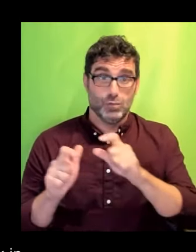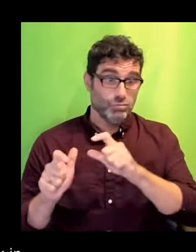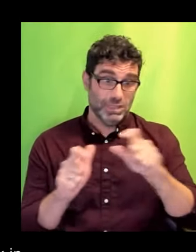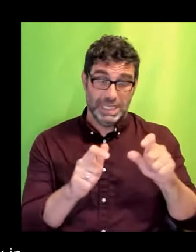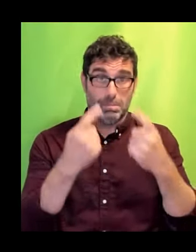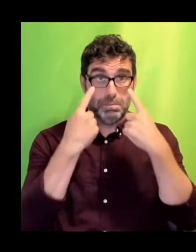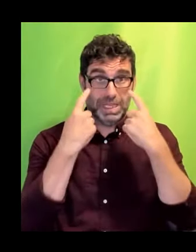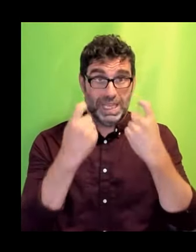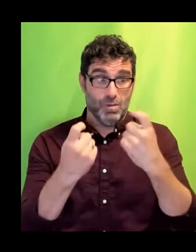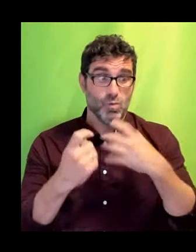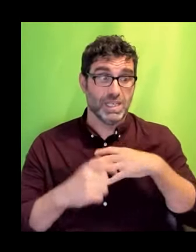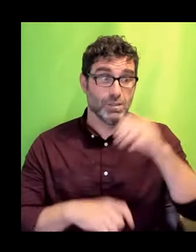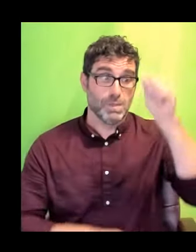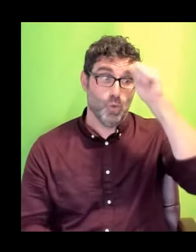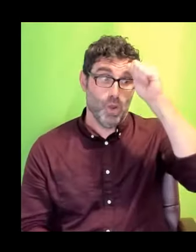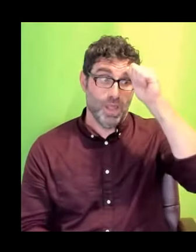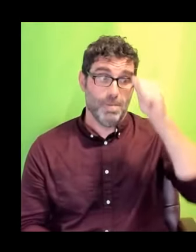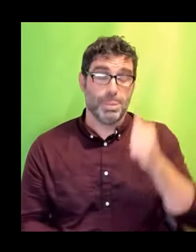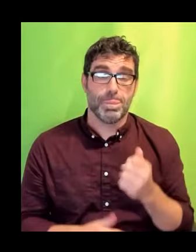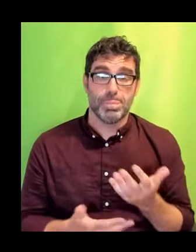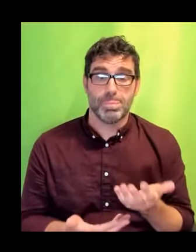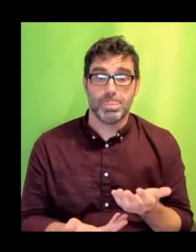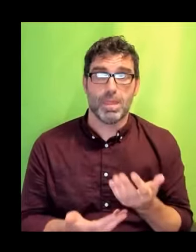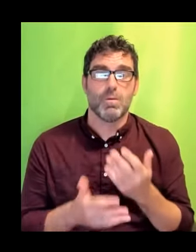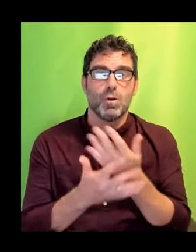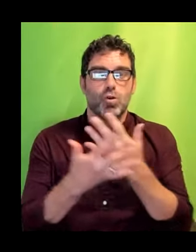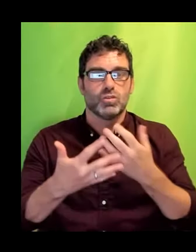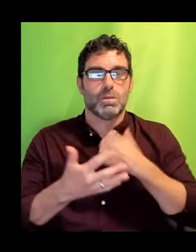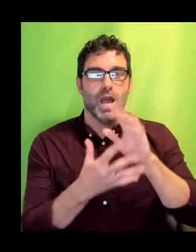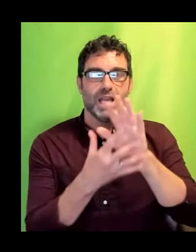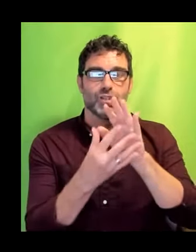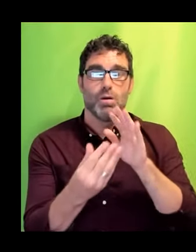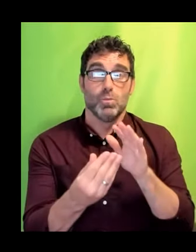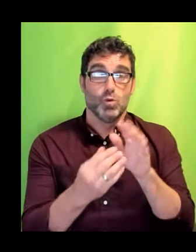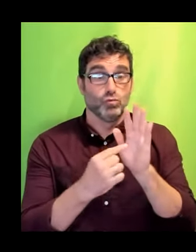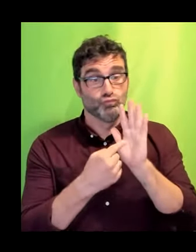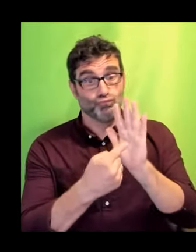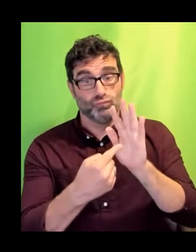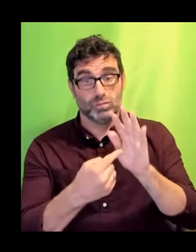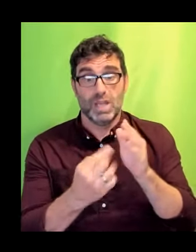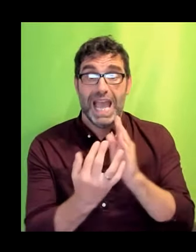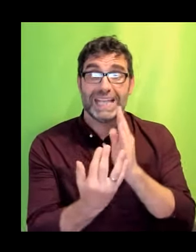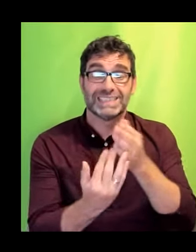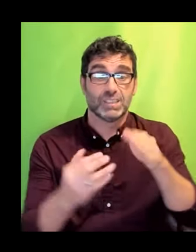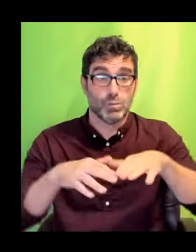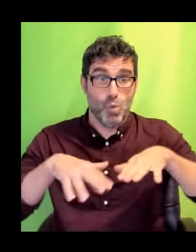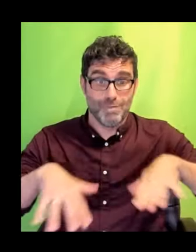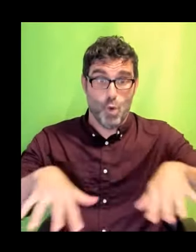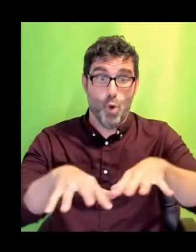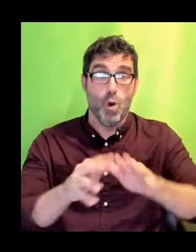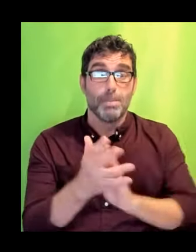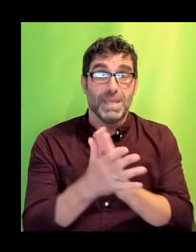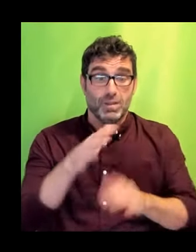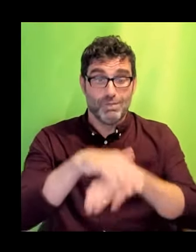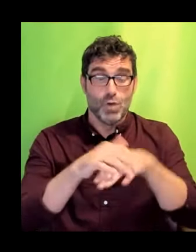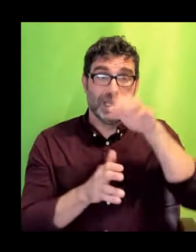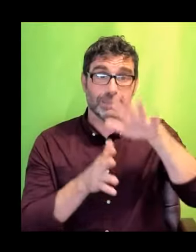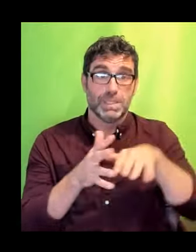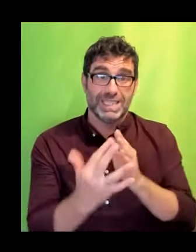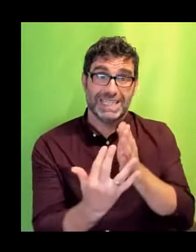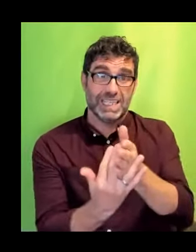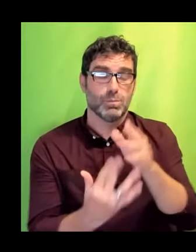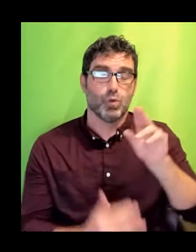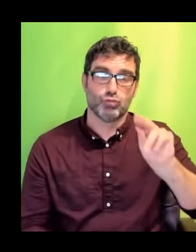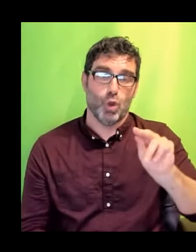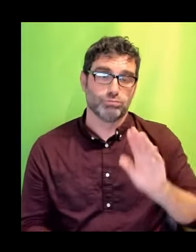many of my examples show an accessible floor does not make for an accessible experience. The One in Four Coalition, a brilliant